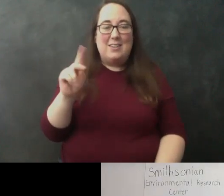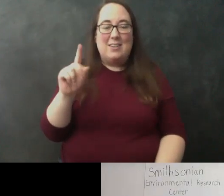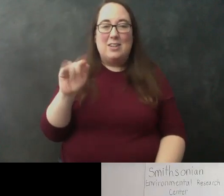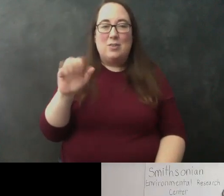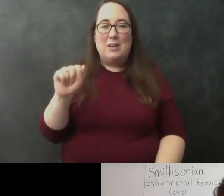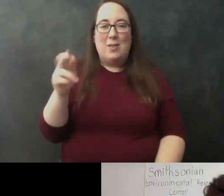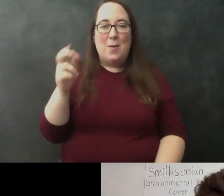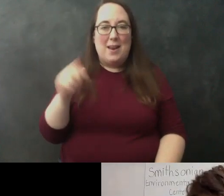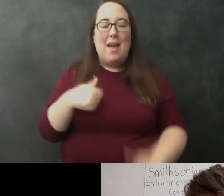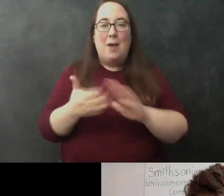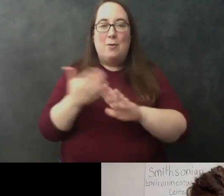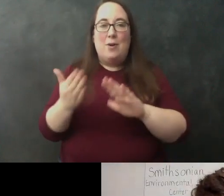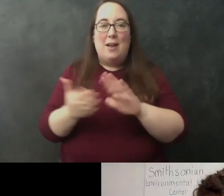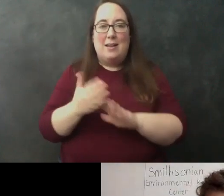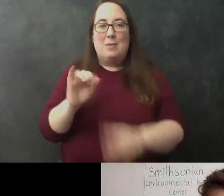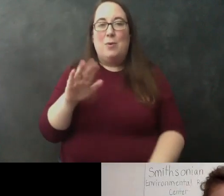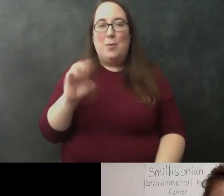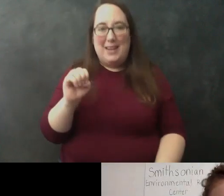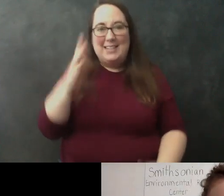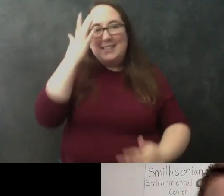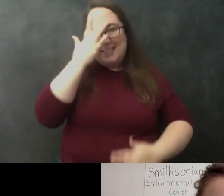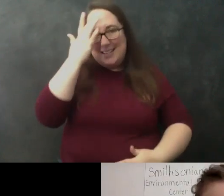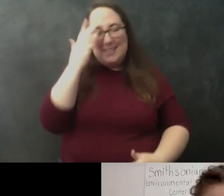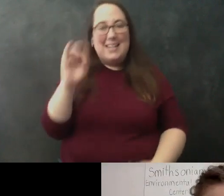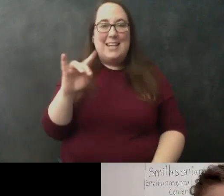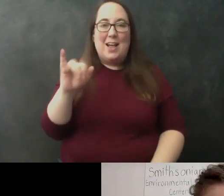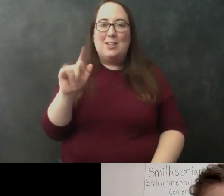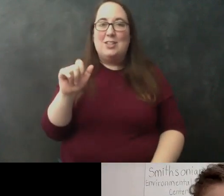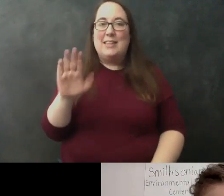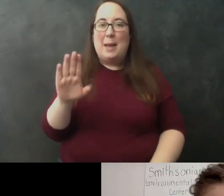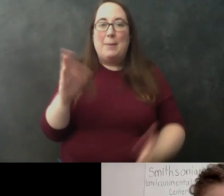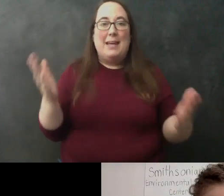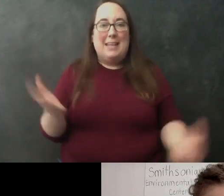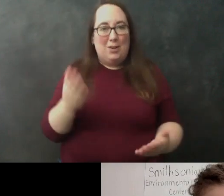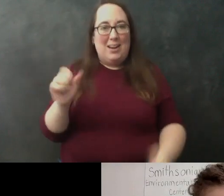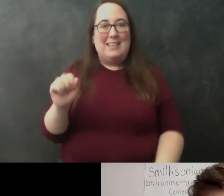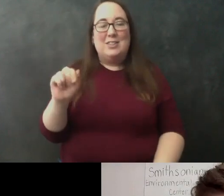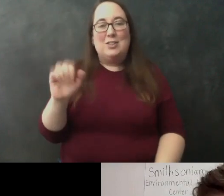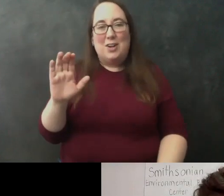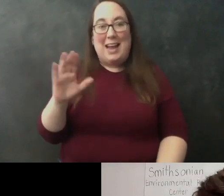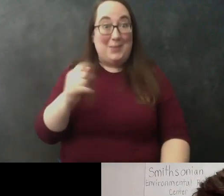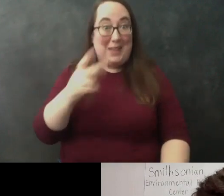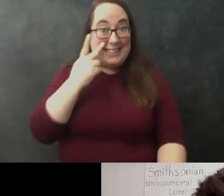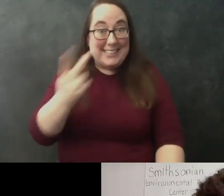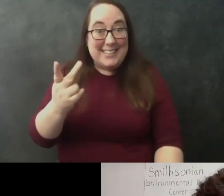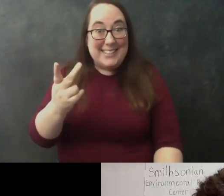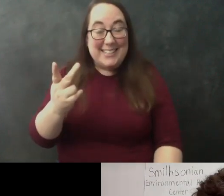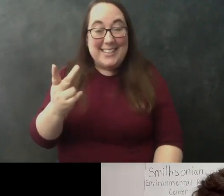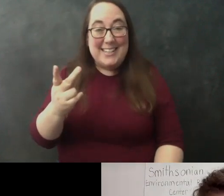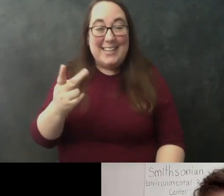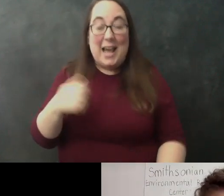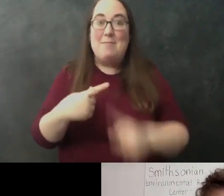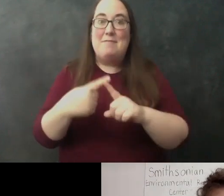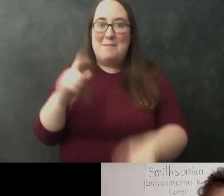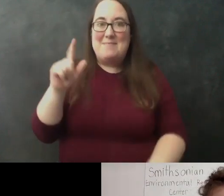I run the Marine Disease Ecology Lab here at the Smithsonian Environmental Research Center. And as you can see, I am actually broadcasting